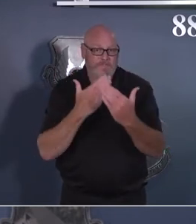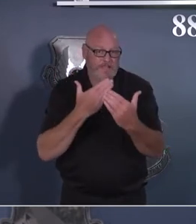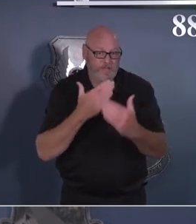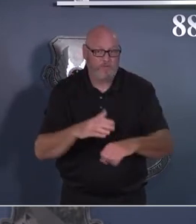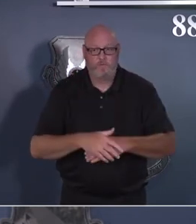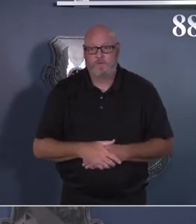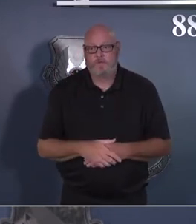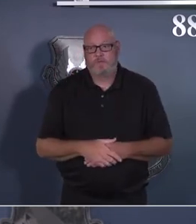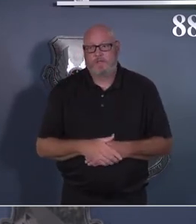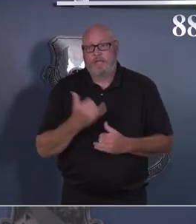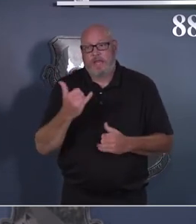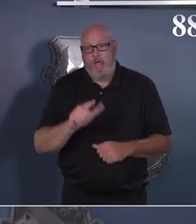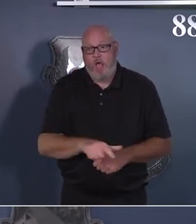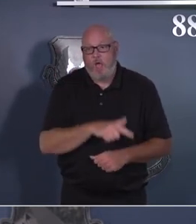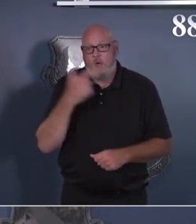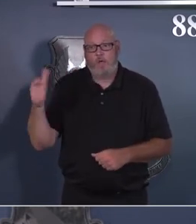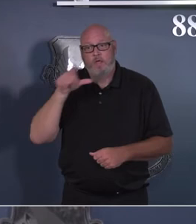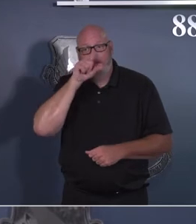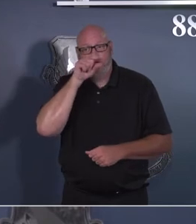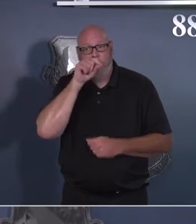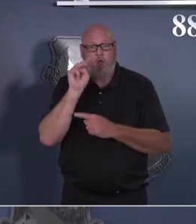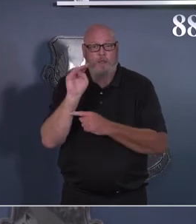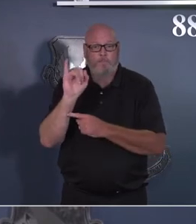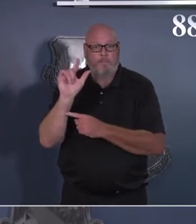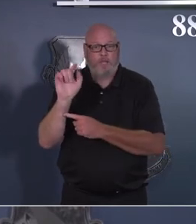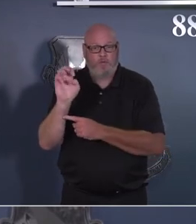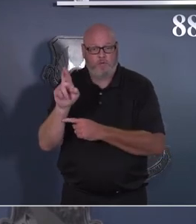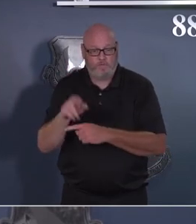that, I will turn it back over to Colonel Miller. Thank you.